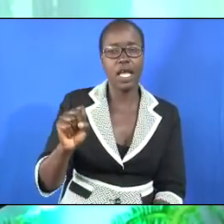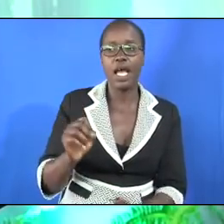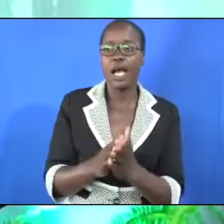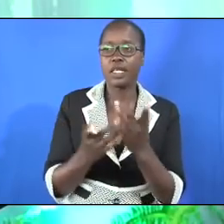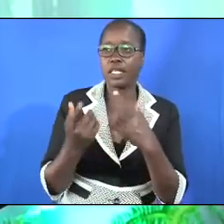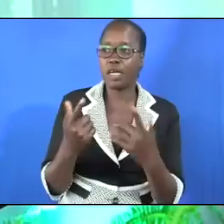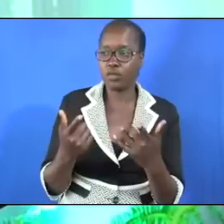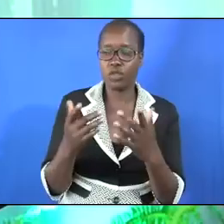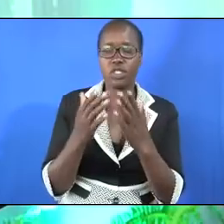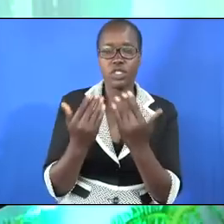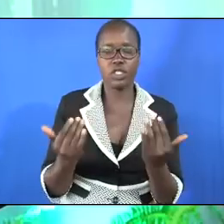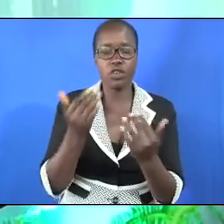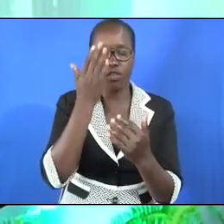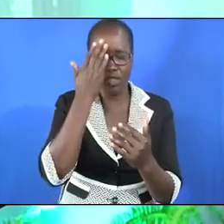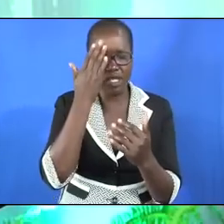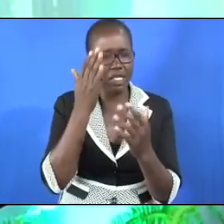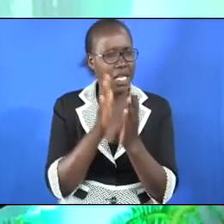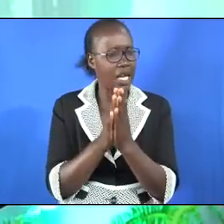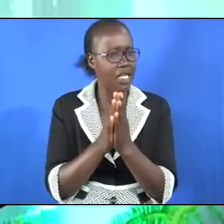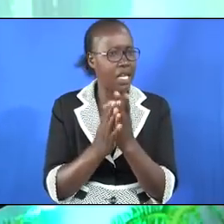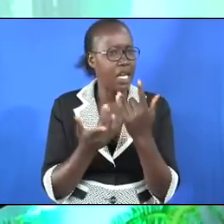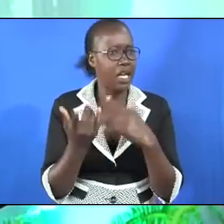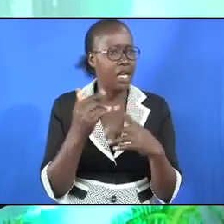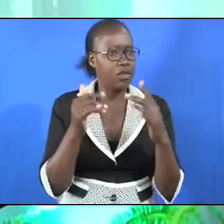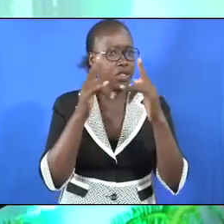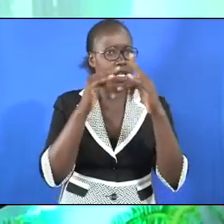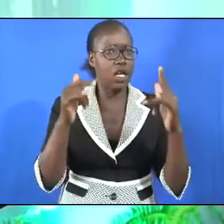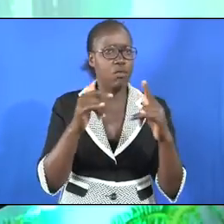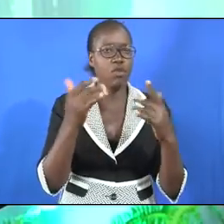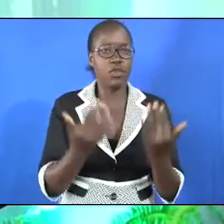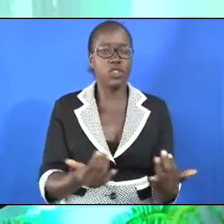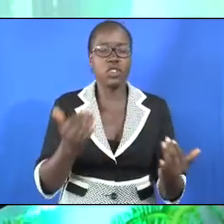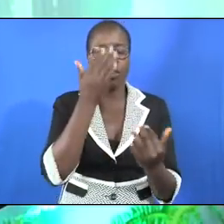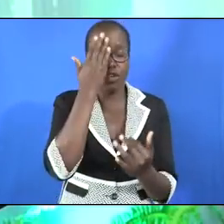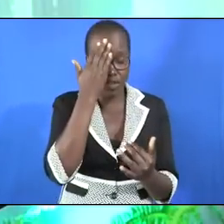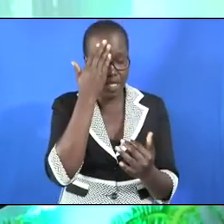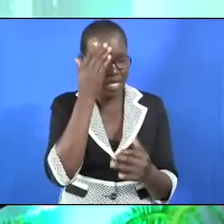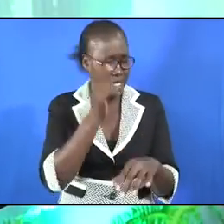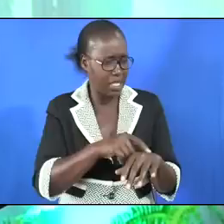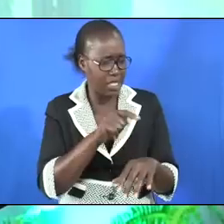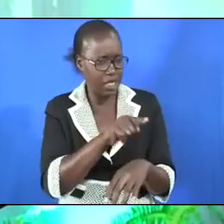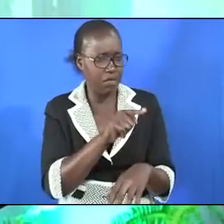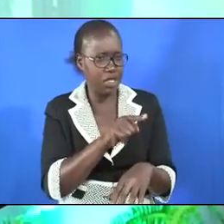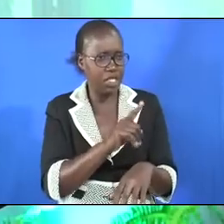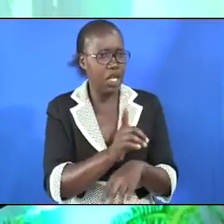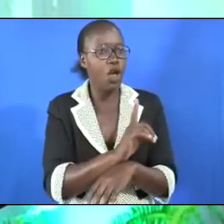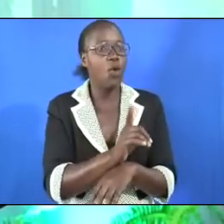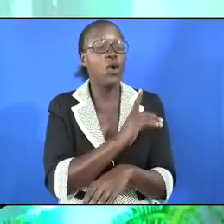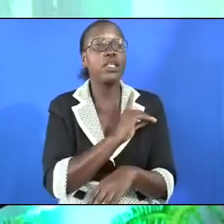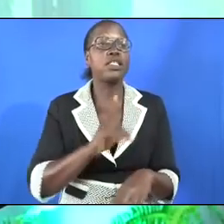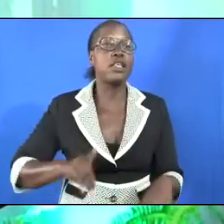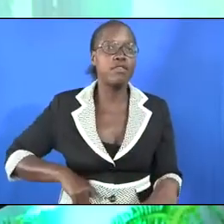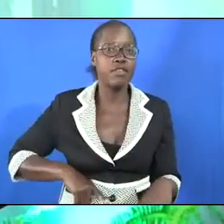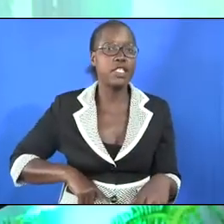They had raided the children of Israel. And this is a time when David